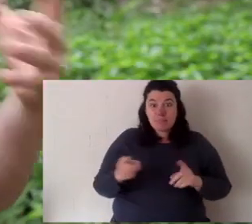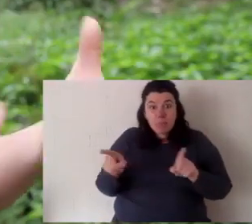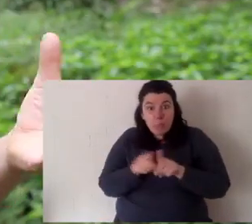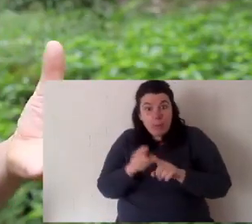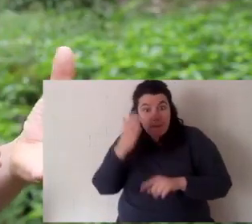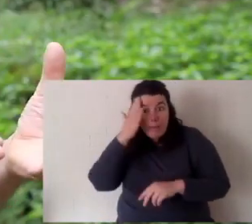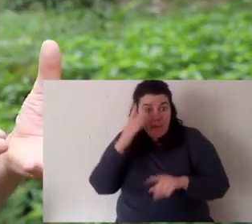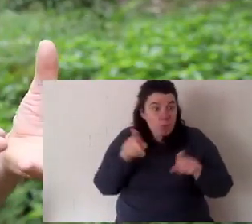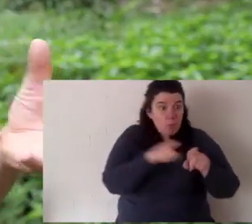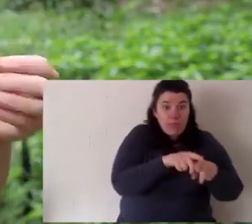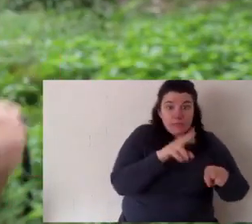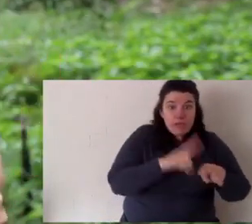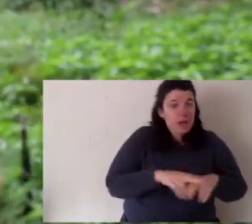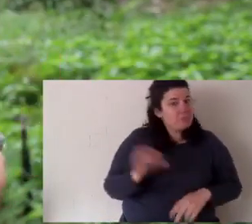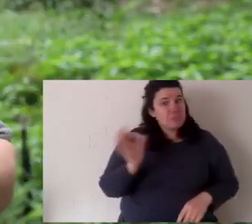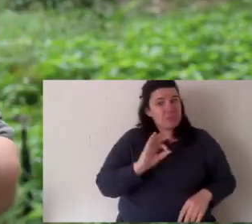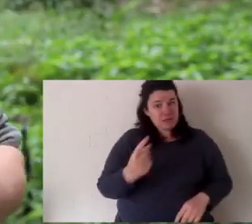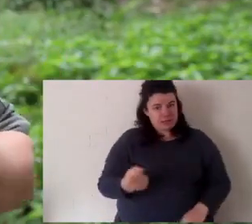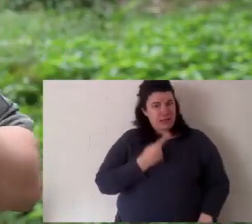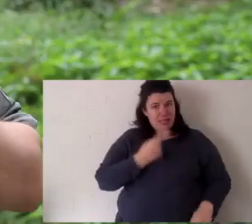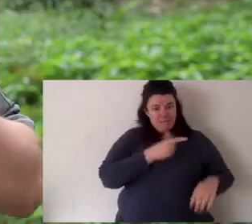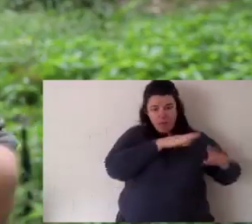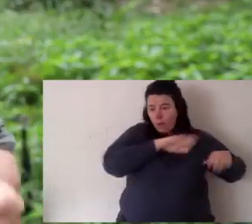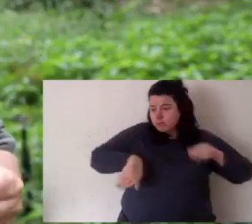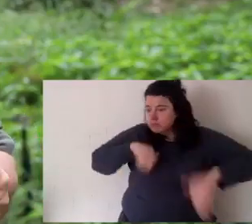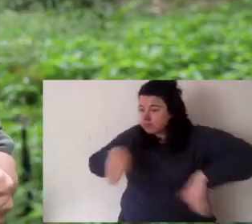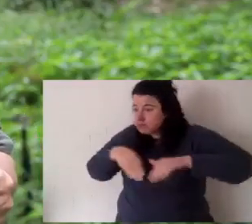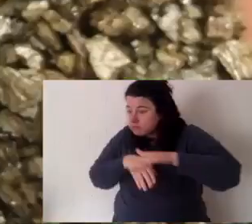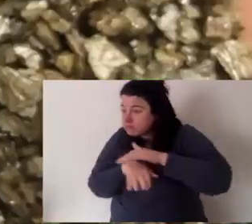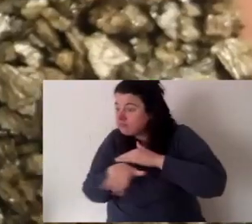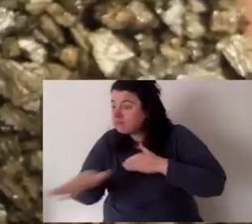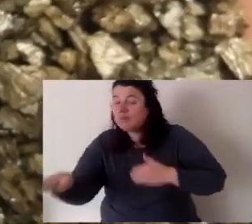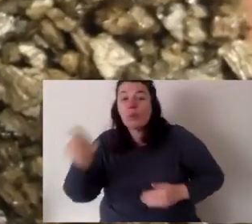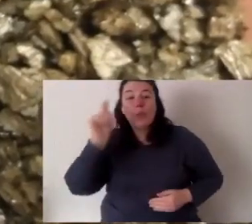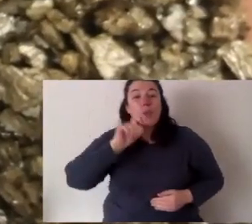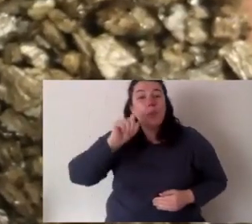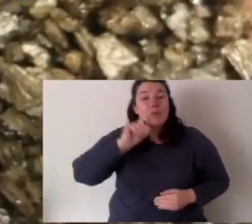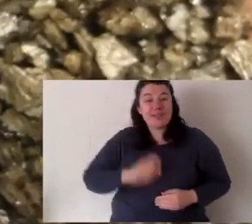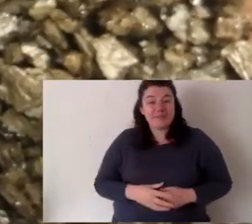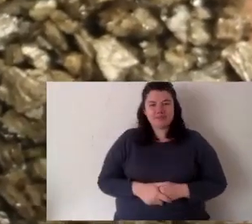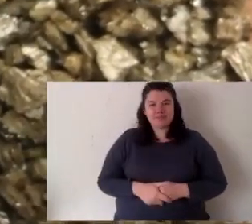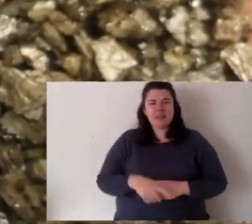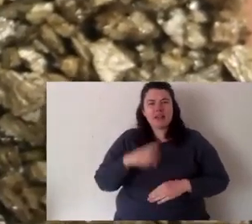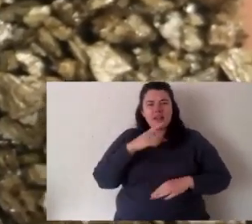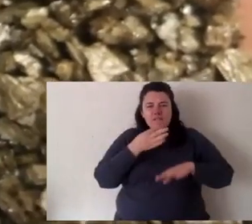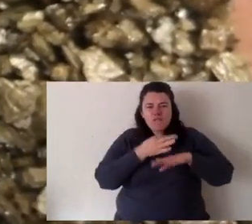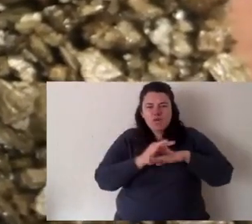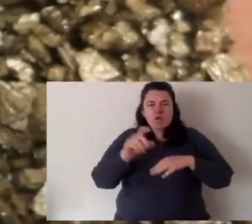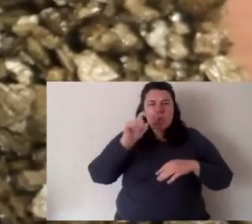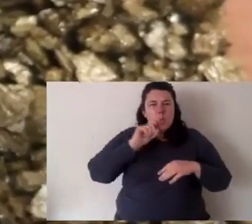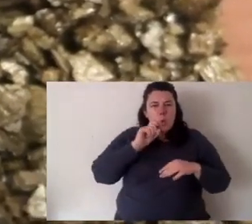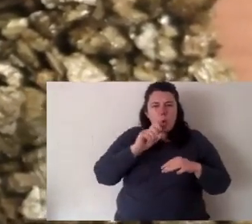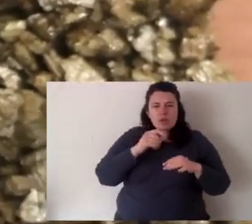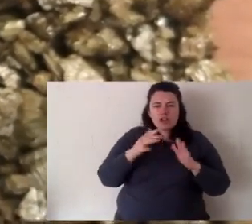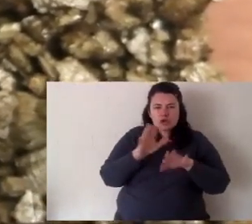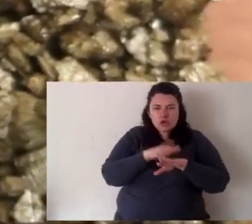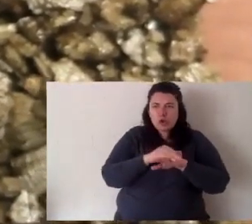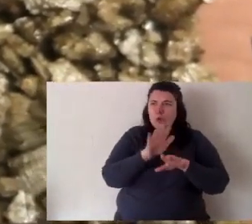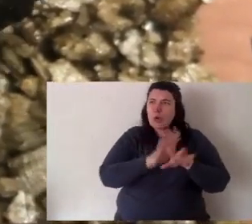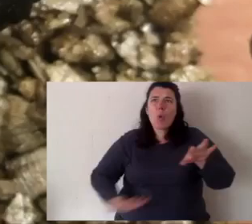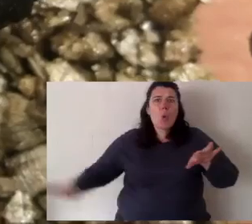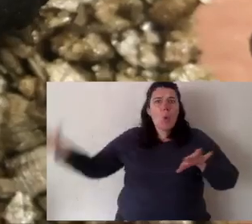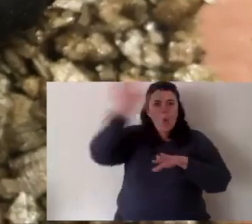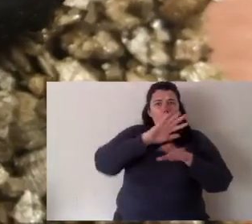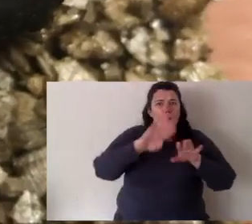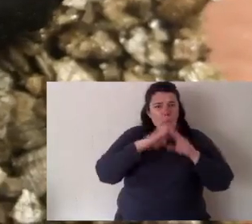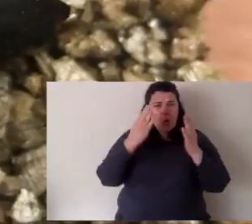The warm sand. And then, the hatchlings hatch. They don't see mum. They don't see dad. They make their way straight down to